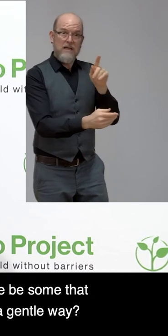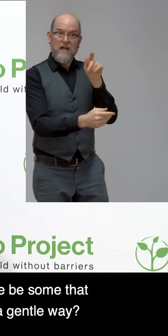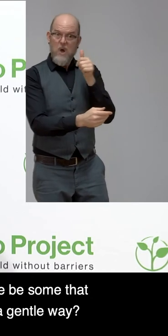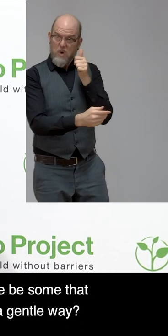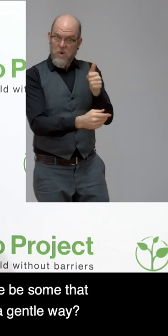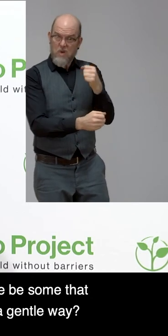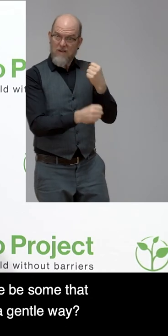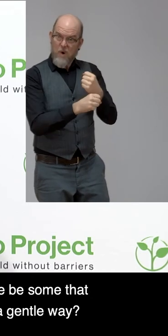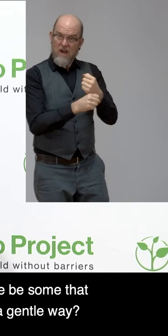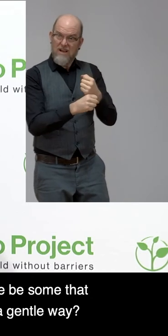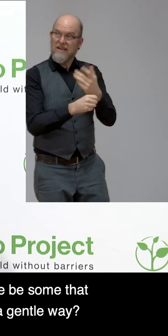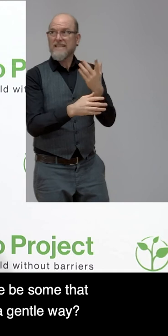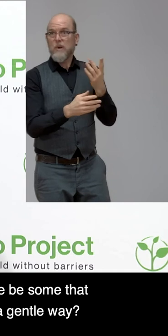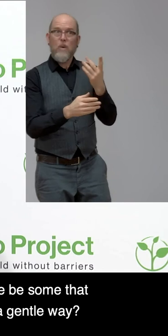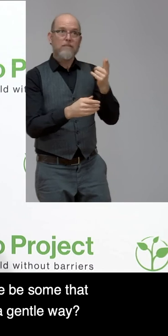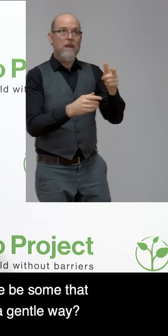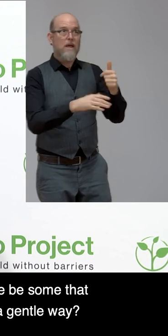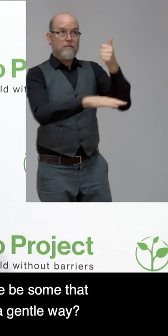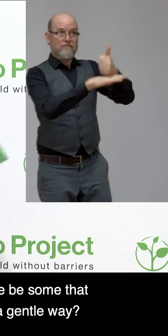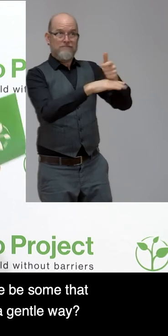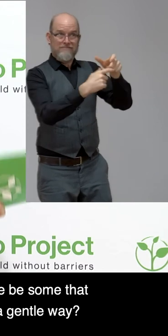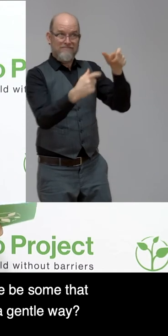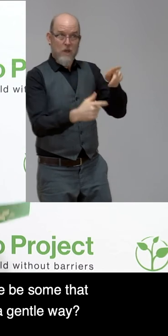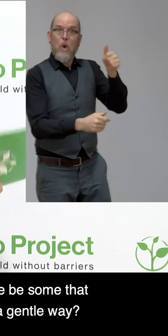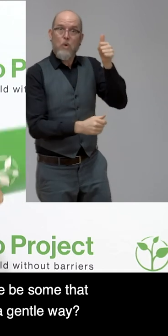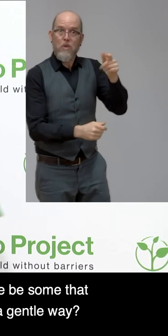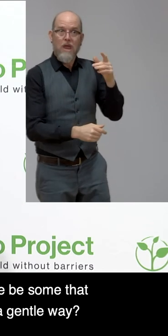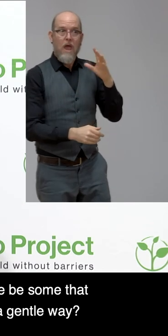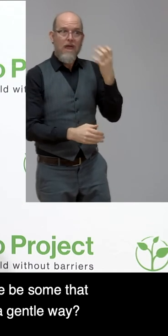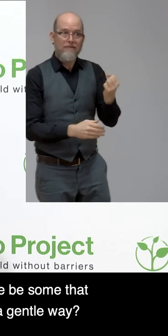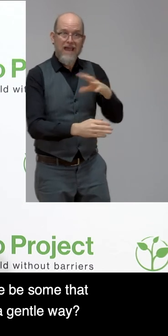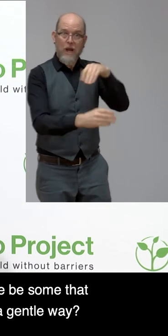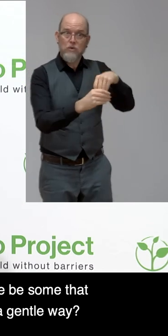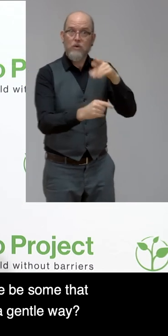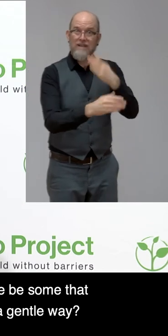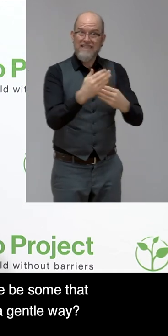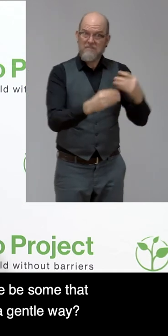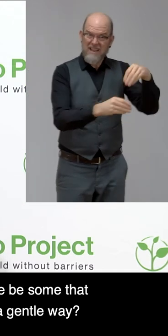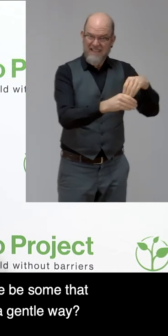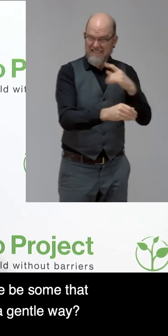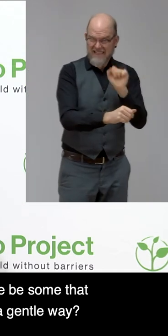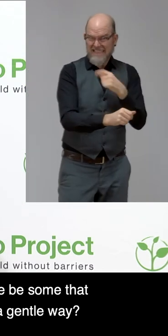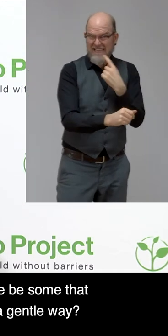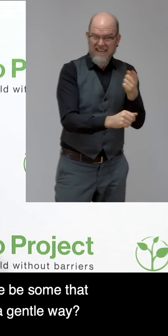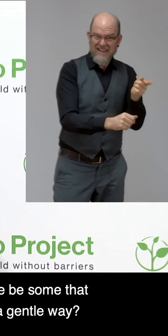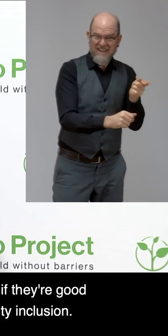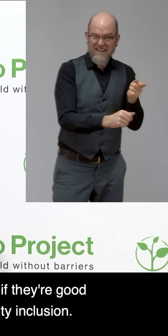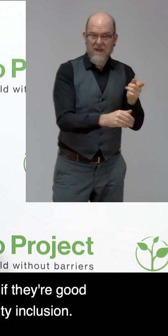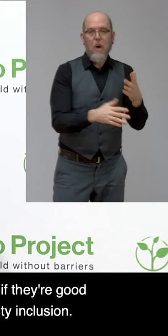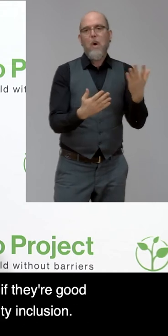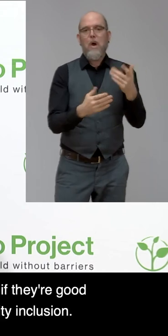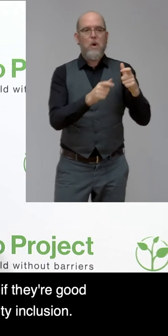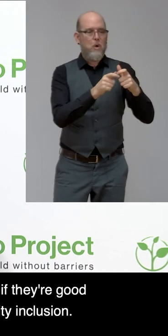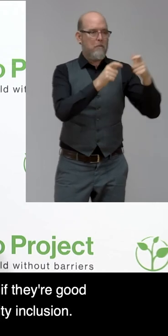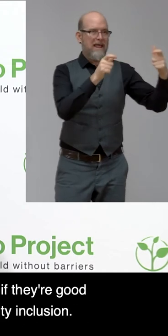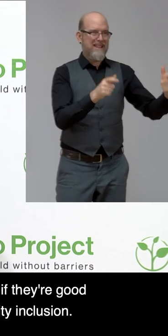or are these different kind of organizations? Would there be some that are excellent in disability inclusion, but not as good in a general way? Or